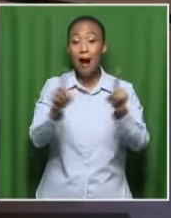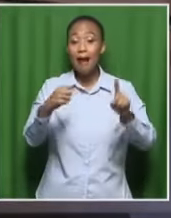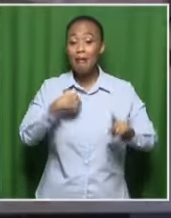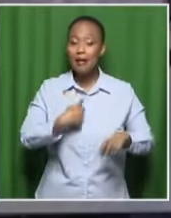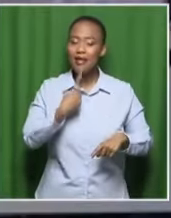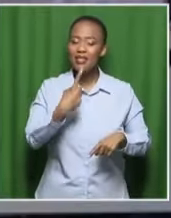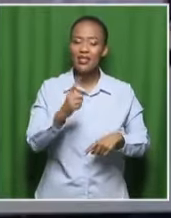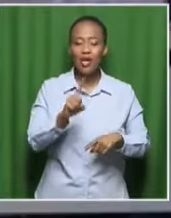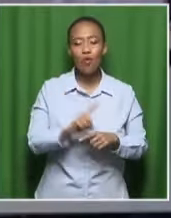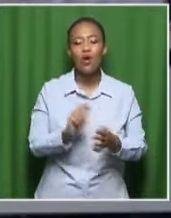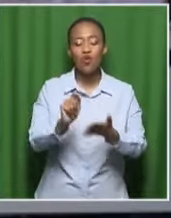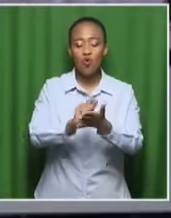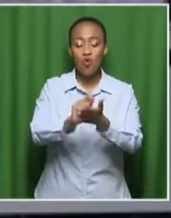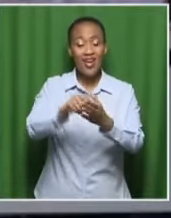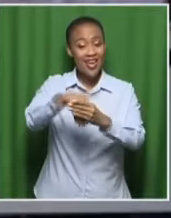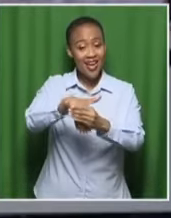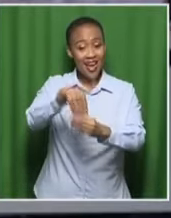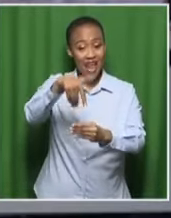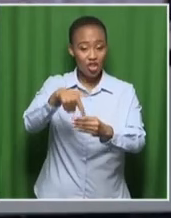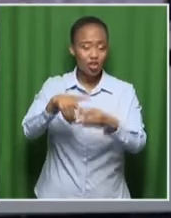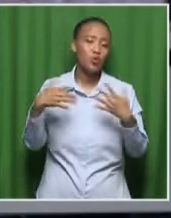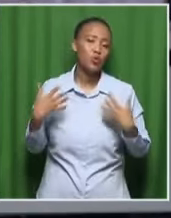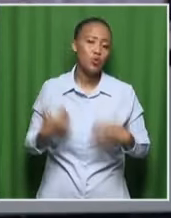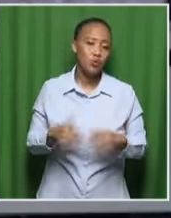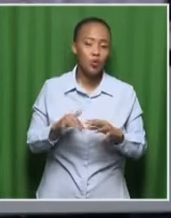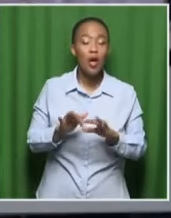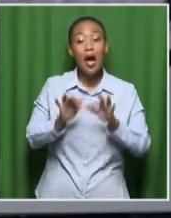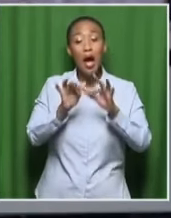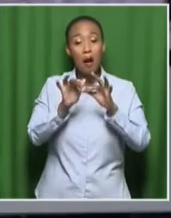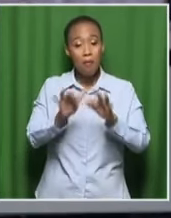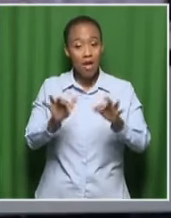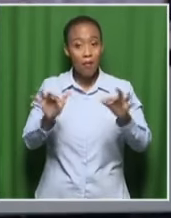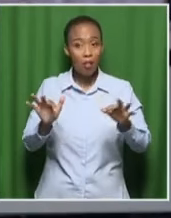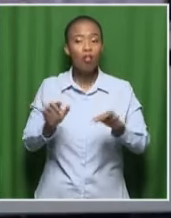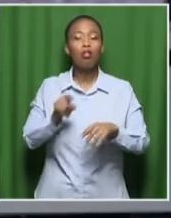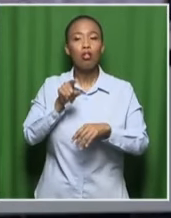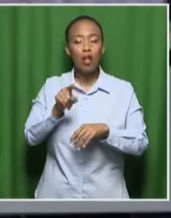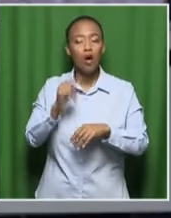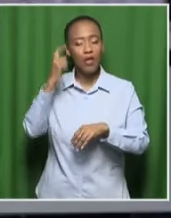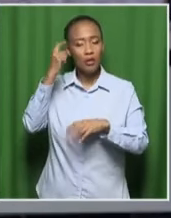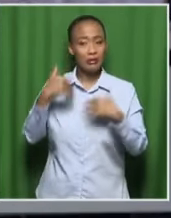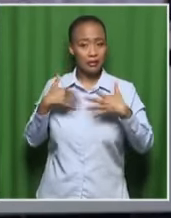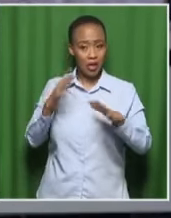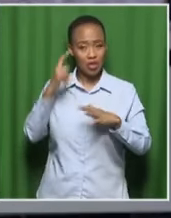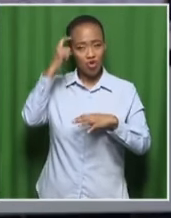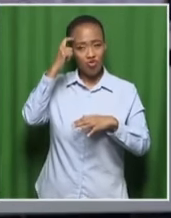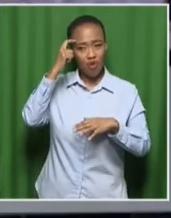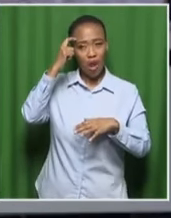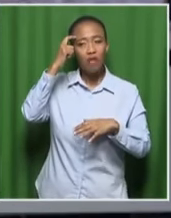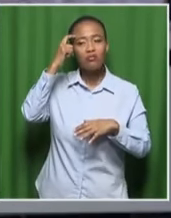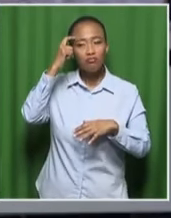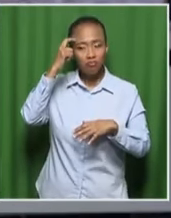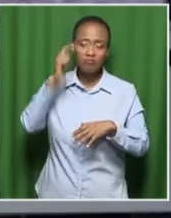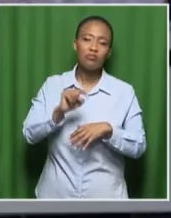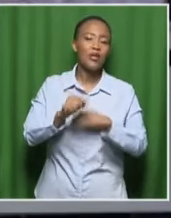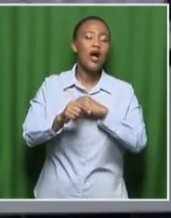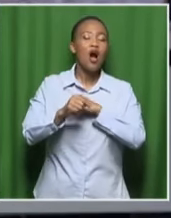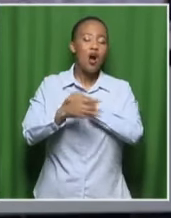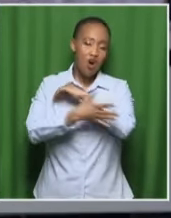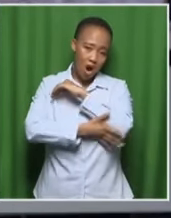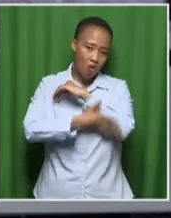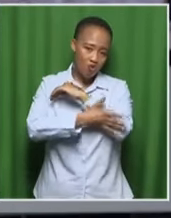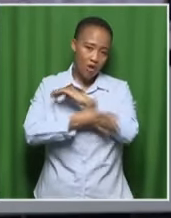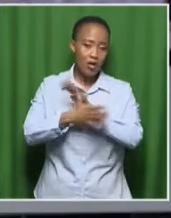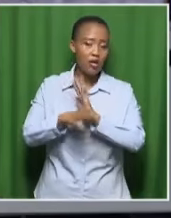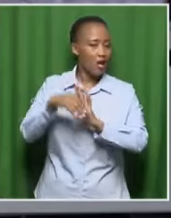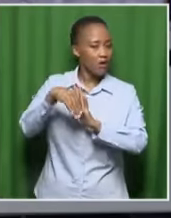there's far too much at stake for anybody to stay home. And I think people are realising that the country is in peril and the country needs to be